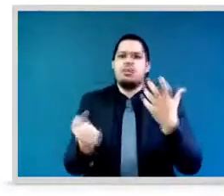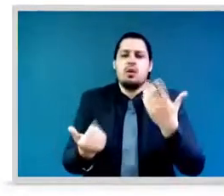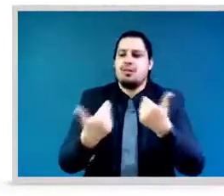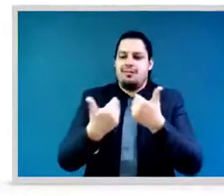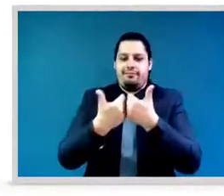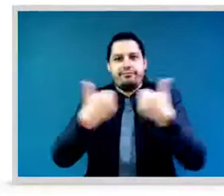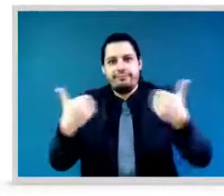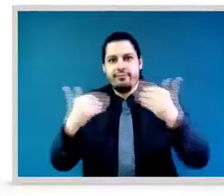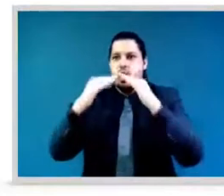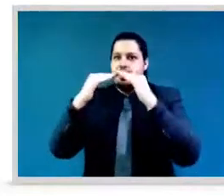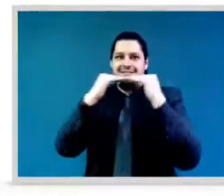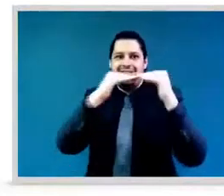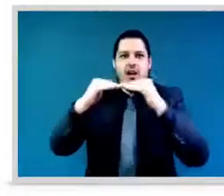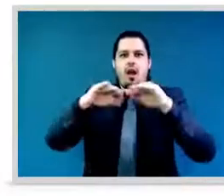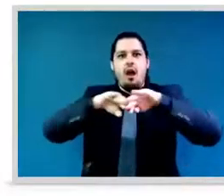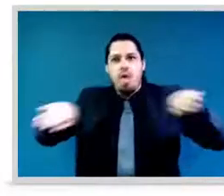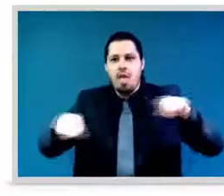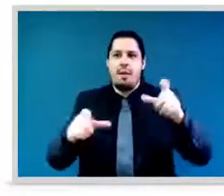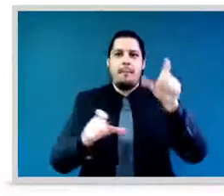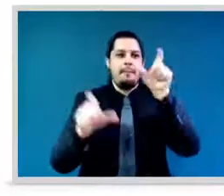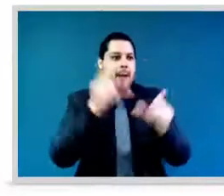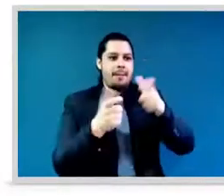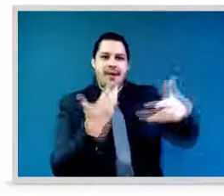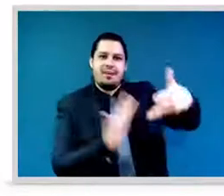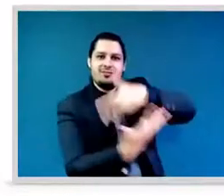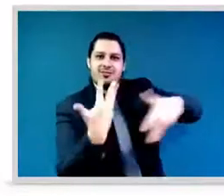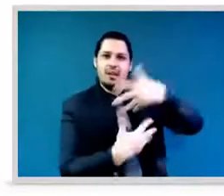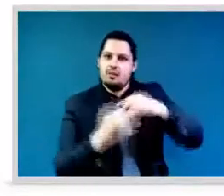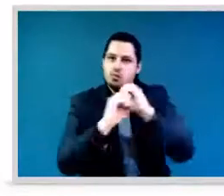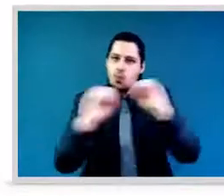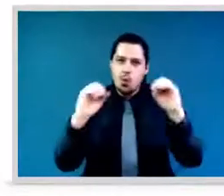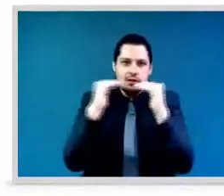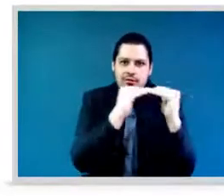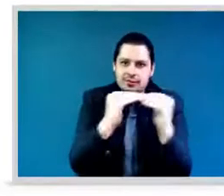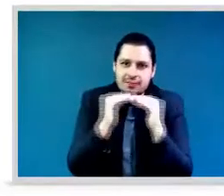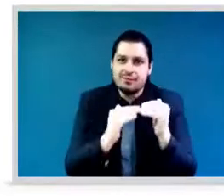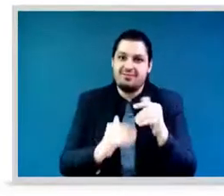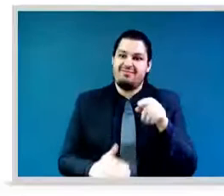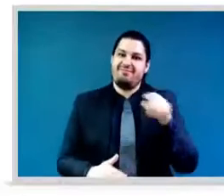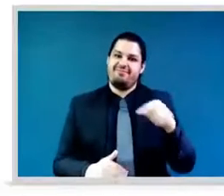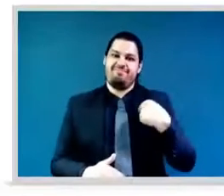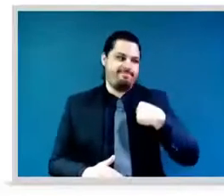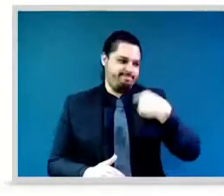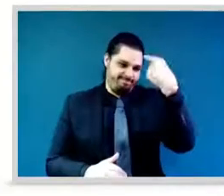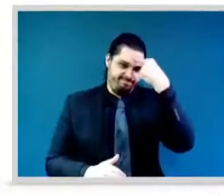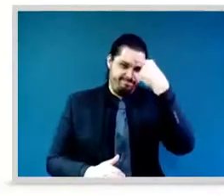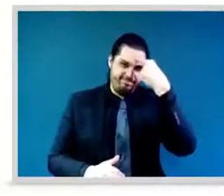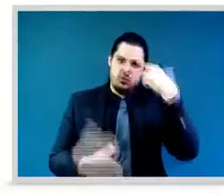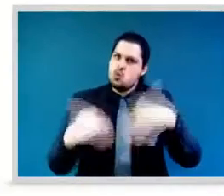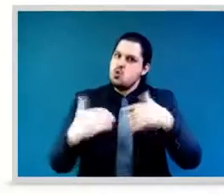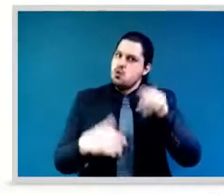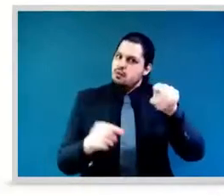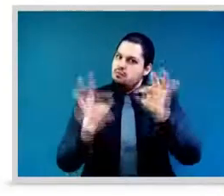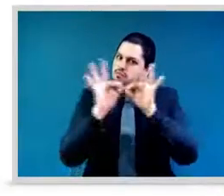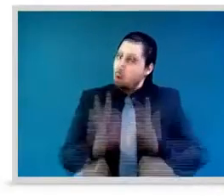equality, of course, race equality? We say that in the literature and in theory. I'm not very sure